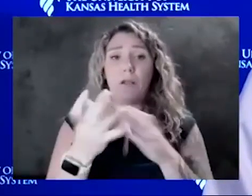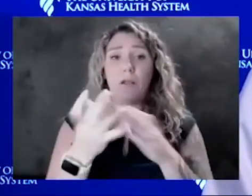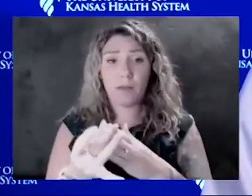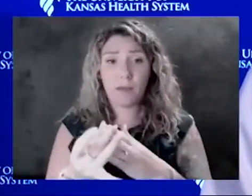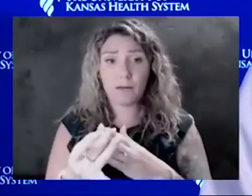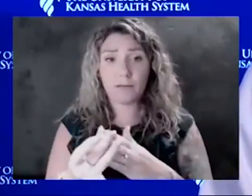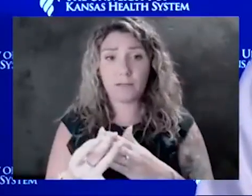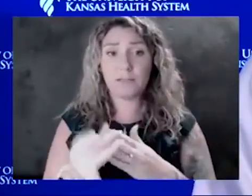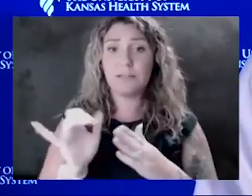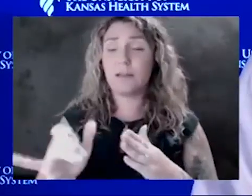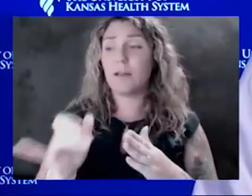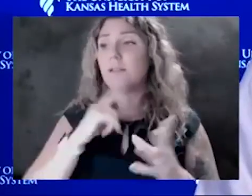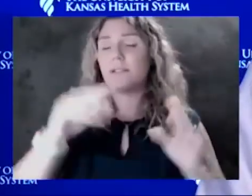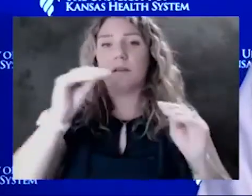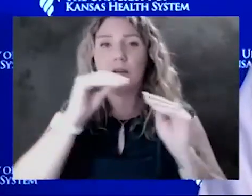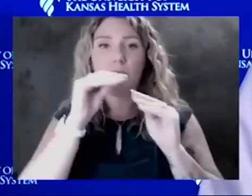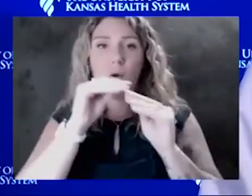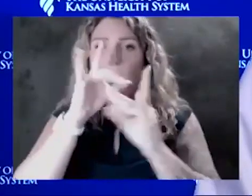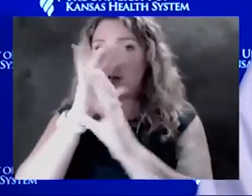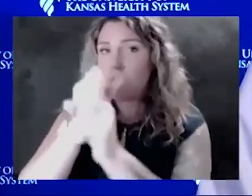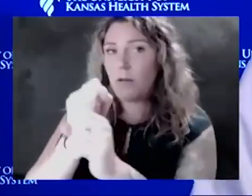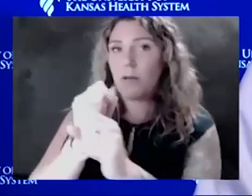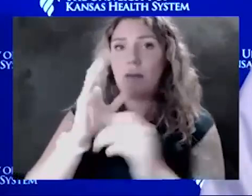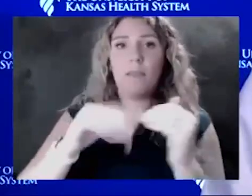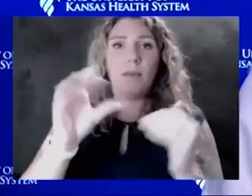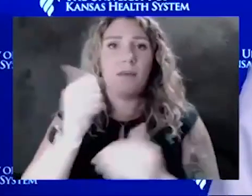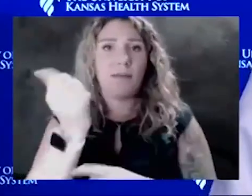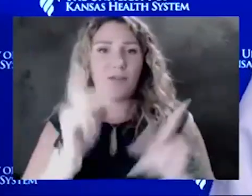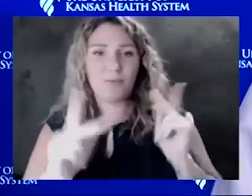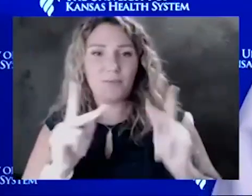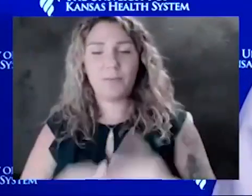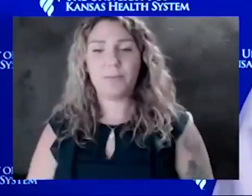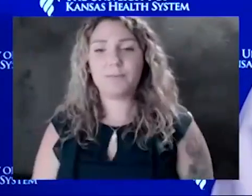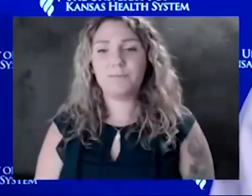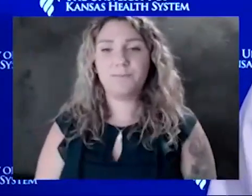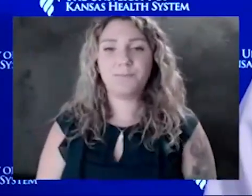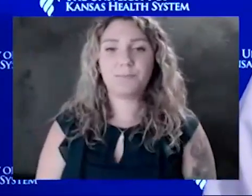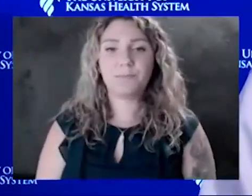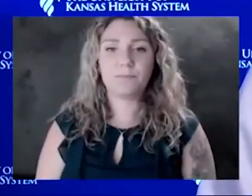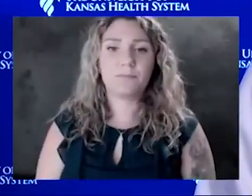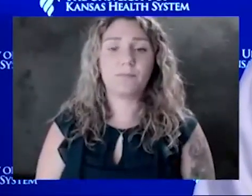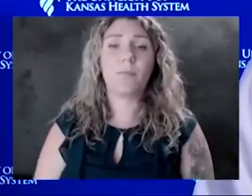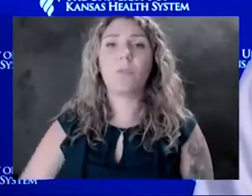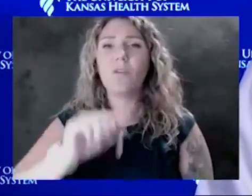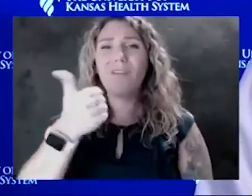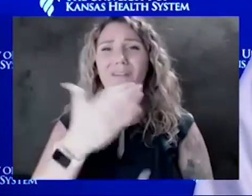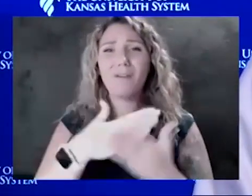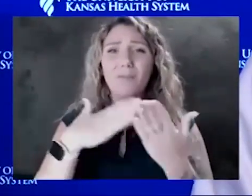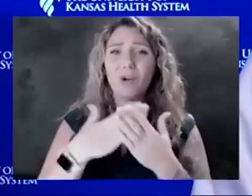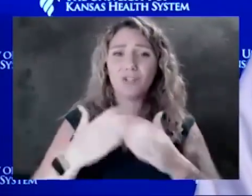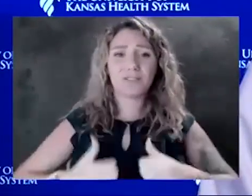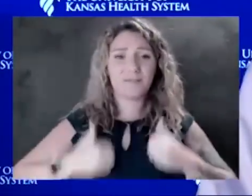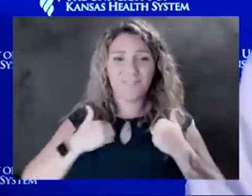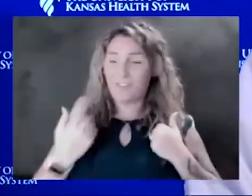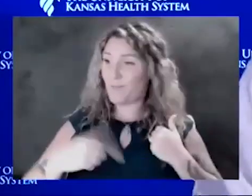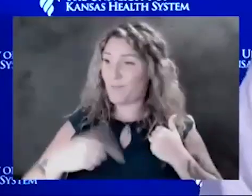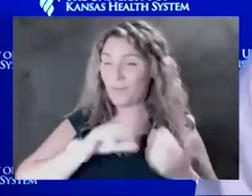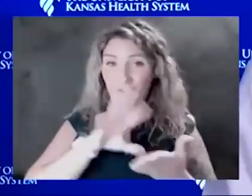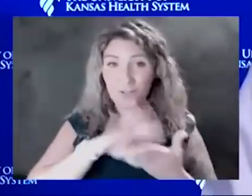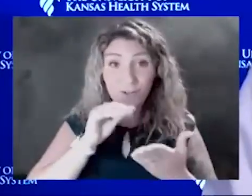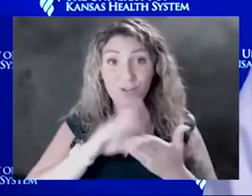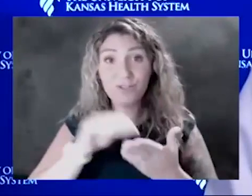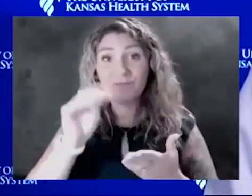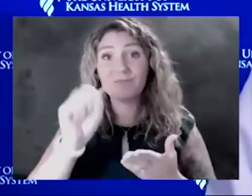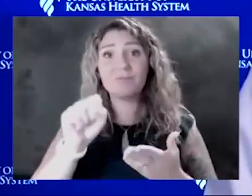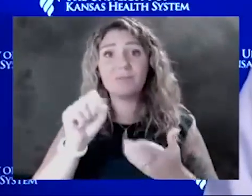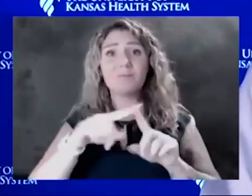people's ire than anything. We know that there are other aspects to life, as we have just learned. But those things are